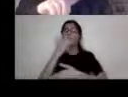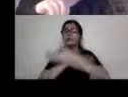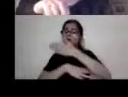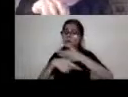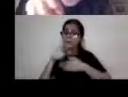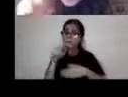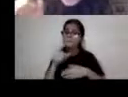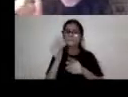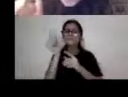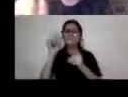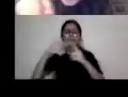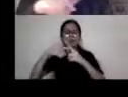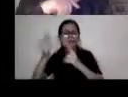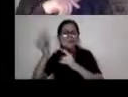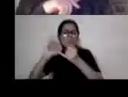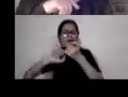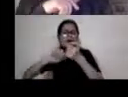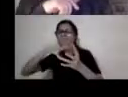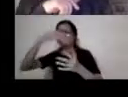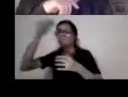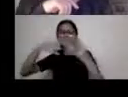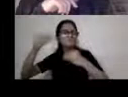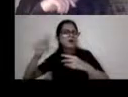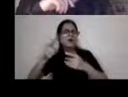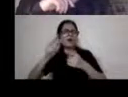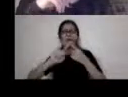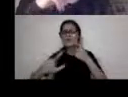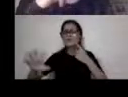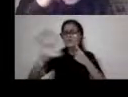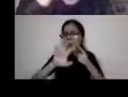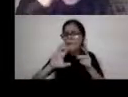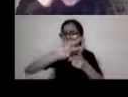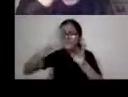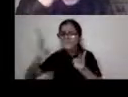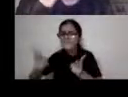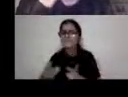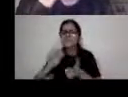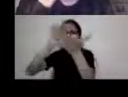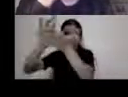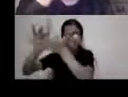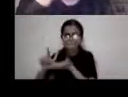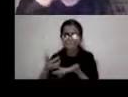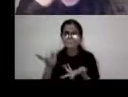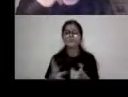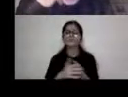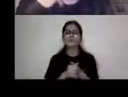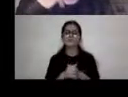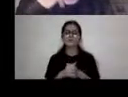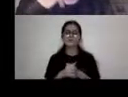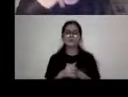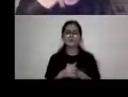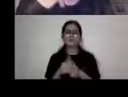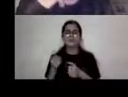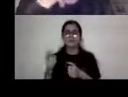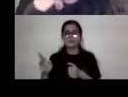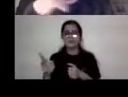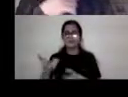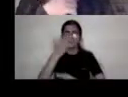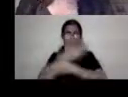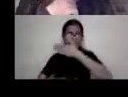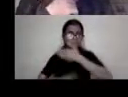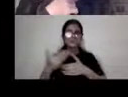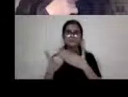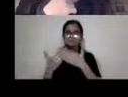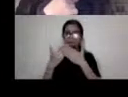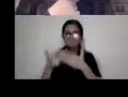US, a little bit of spread to Europe, but, uh, the, the, uh, now the, the studying of disability, the writing and studying